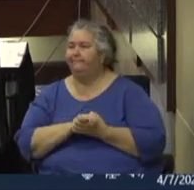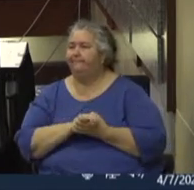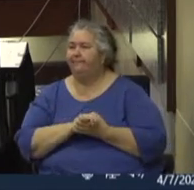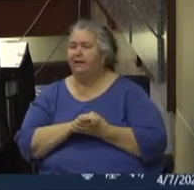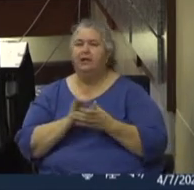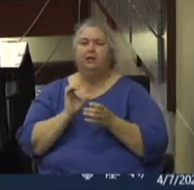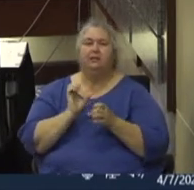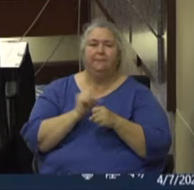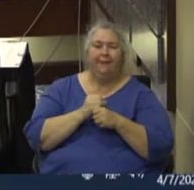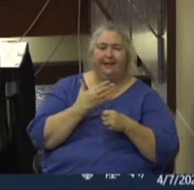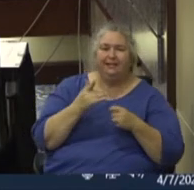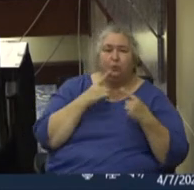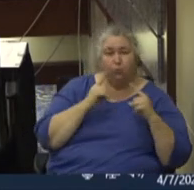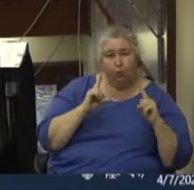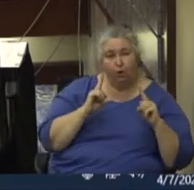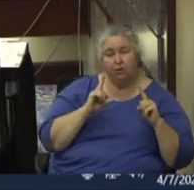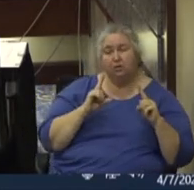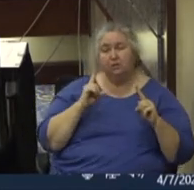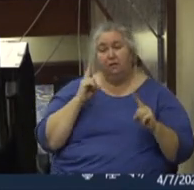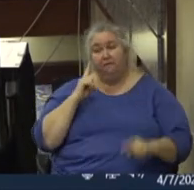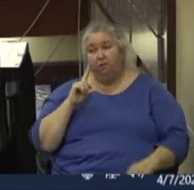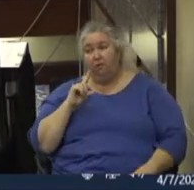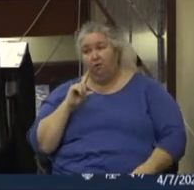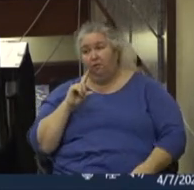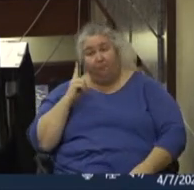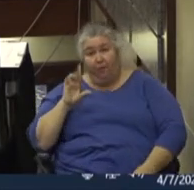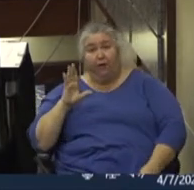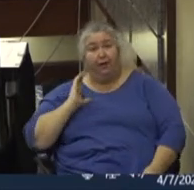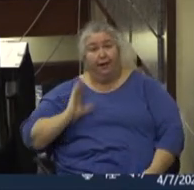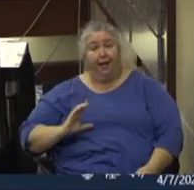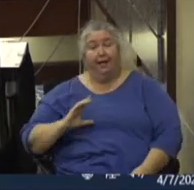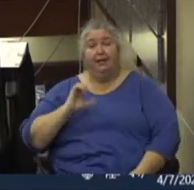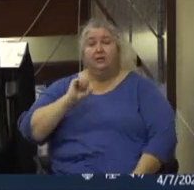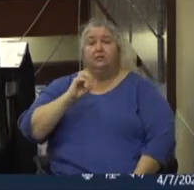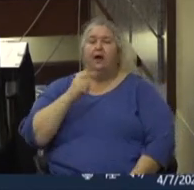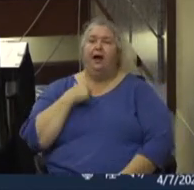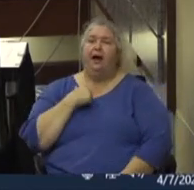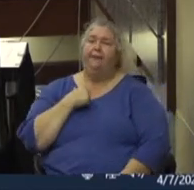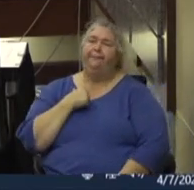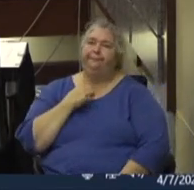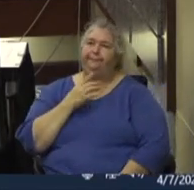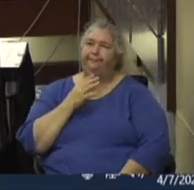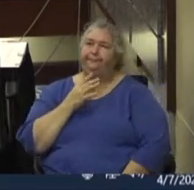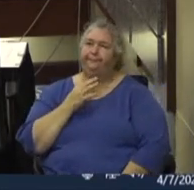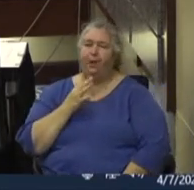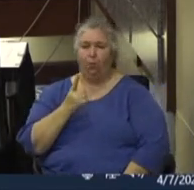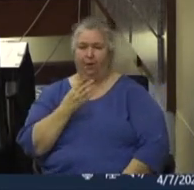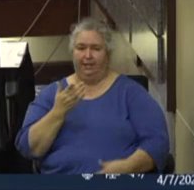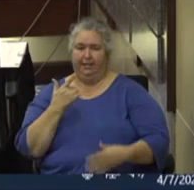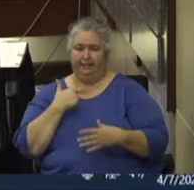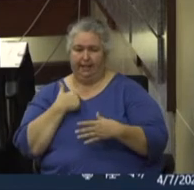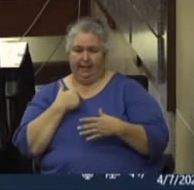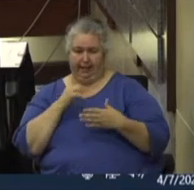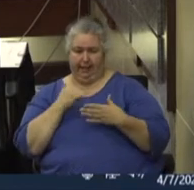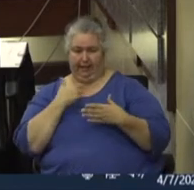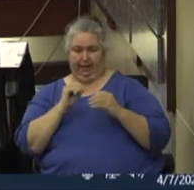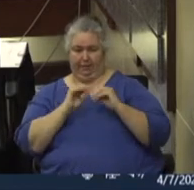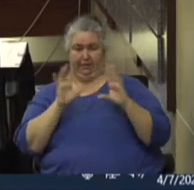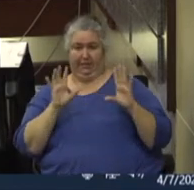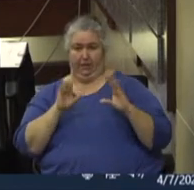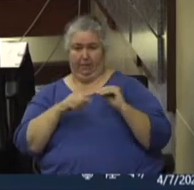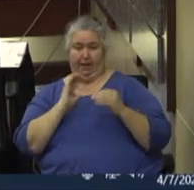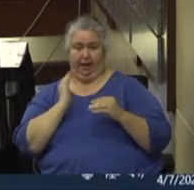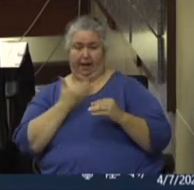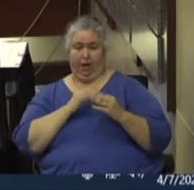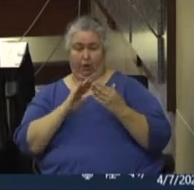things work. And so for the benefits of their clients. So one of the things that, uh, was very clear about our committee is